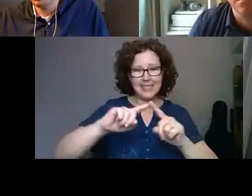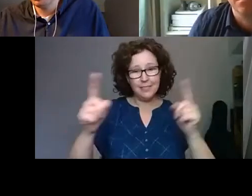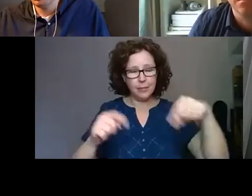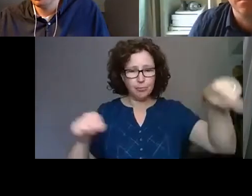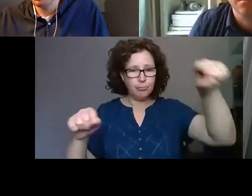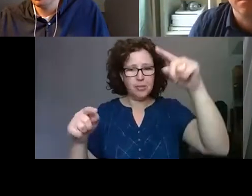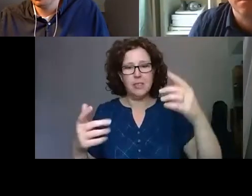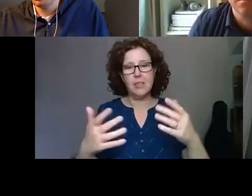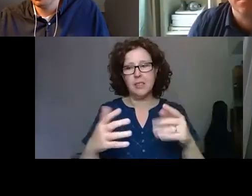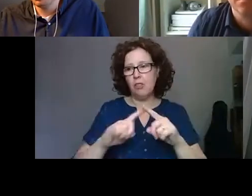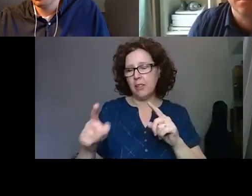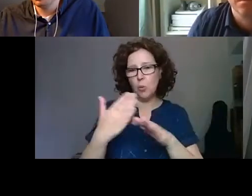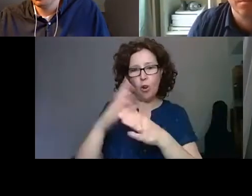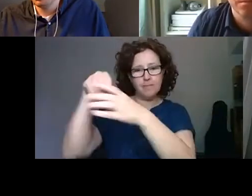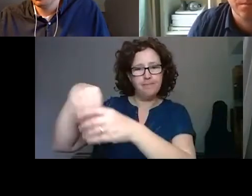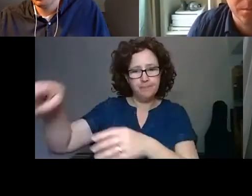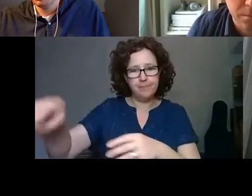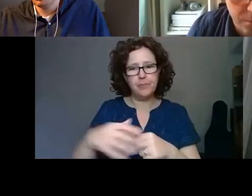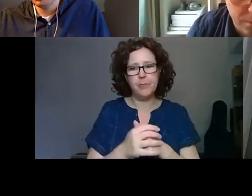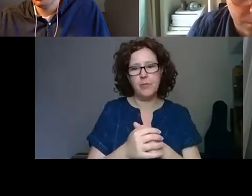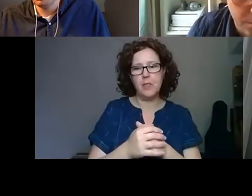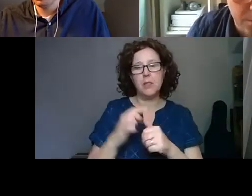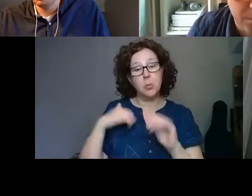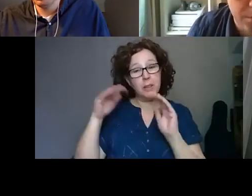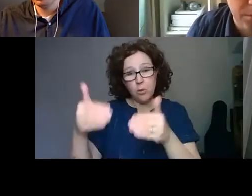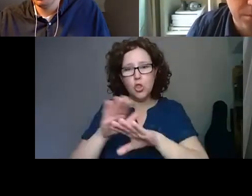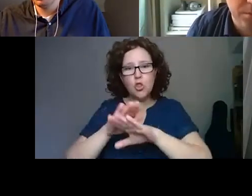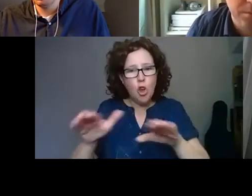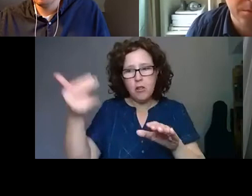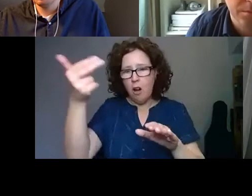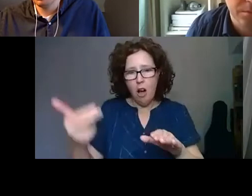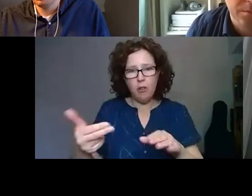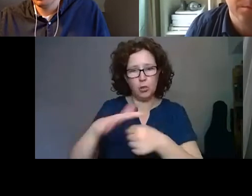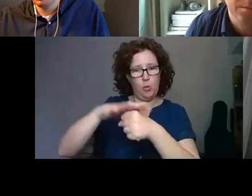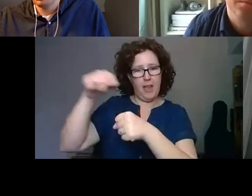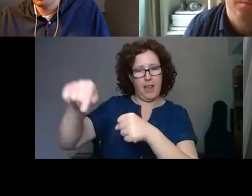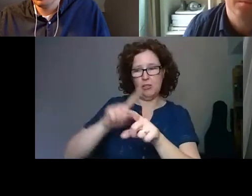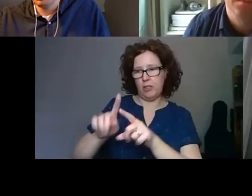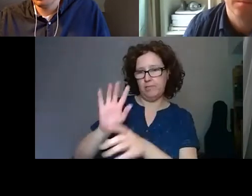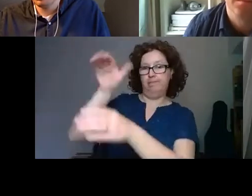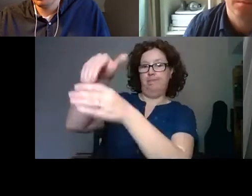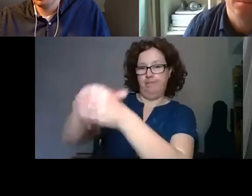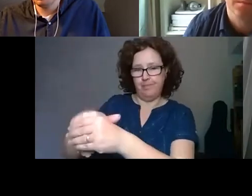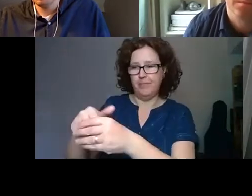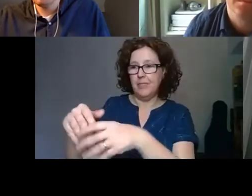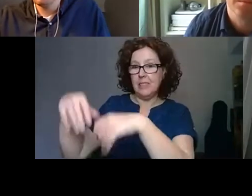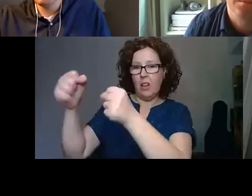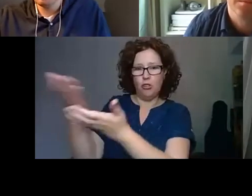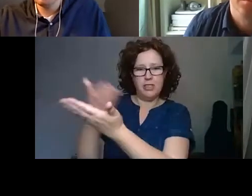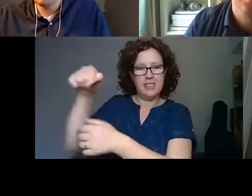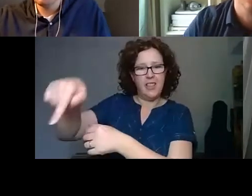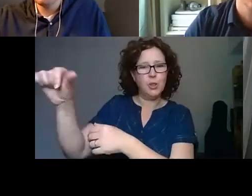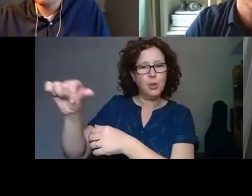we focus a lot also on, in non art domains in terms of creating, opening up these conversations that are